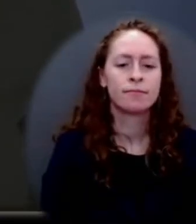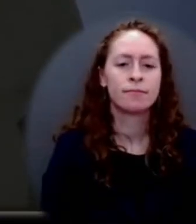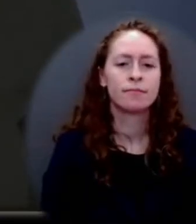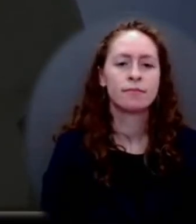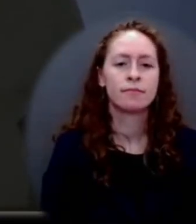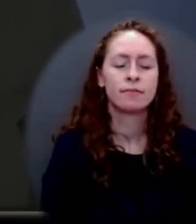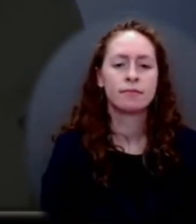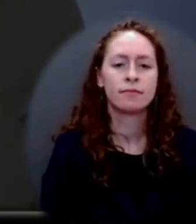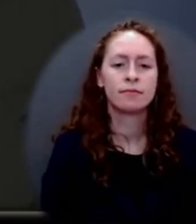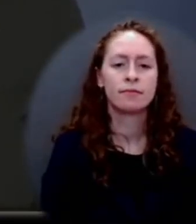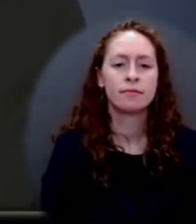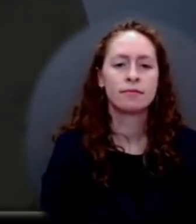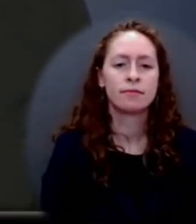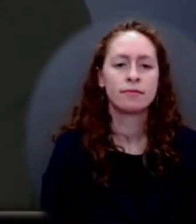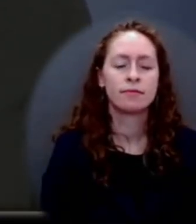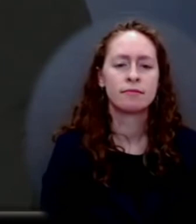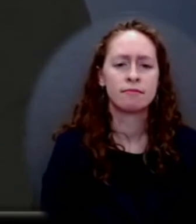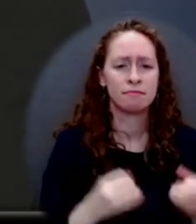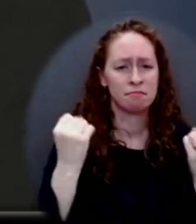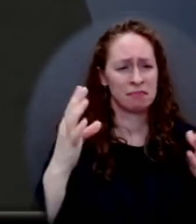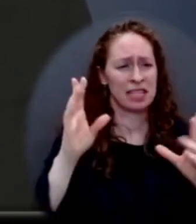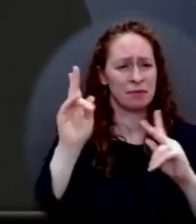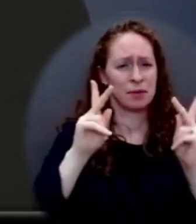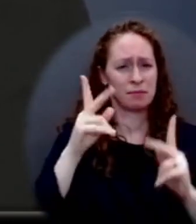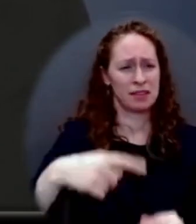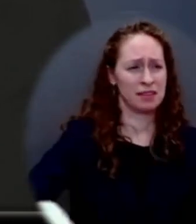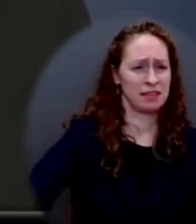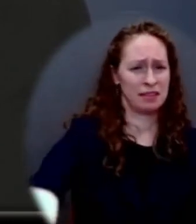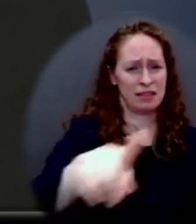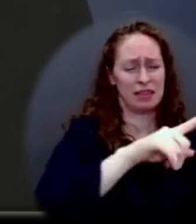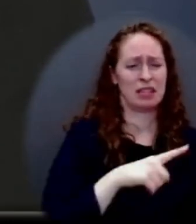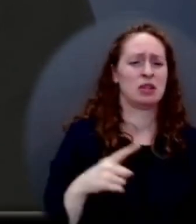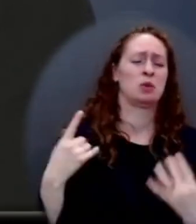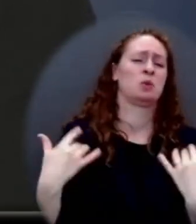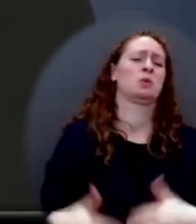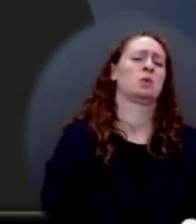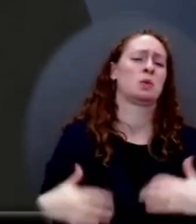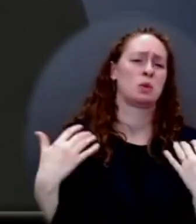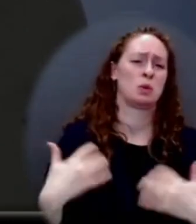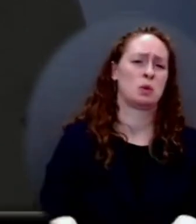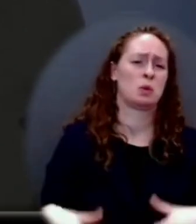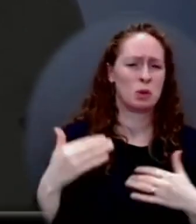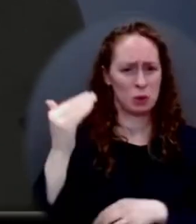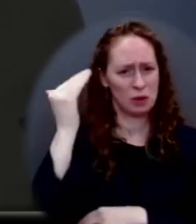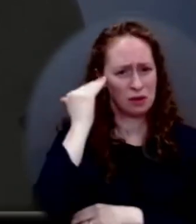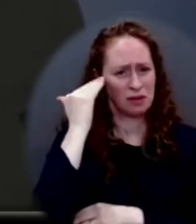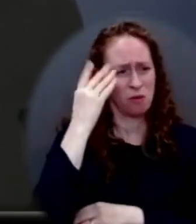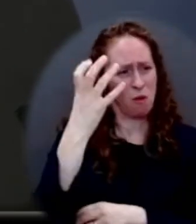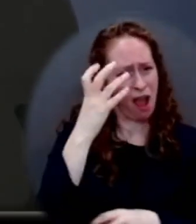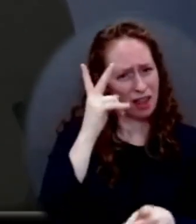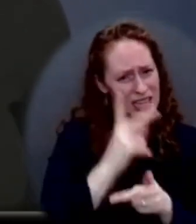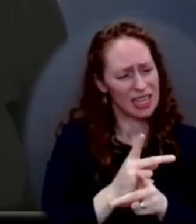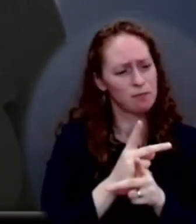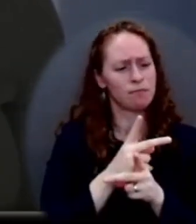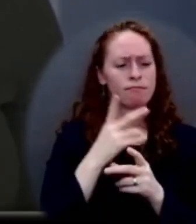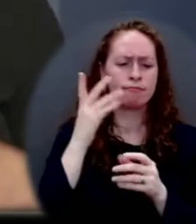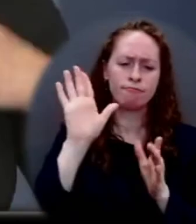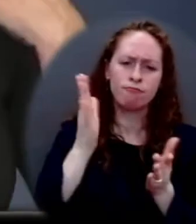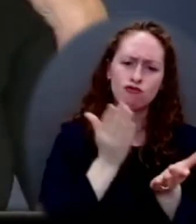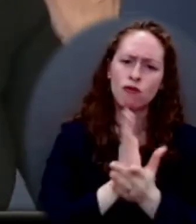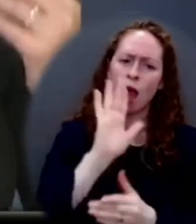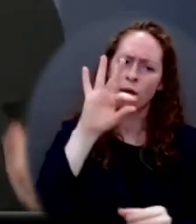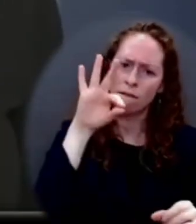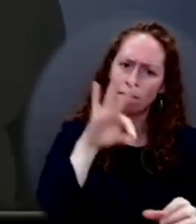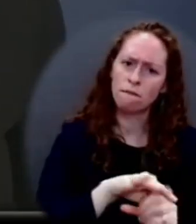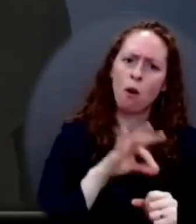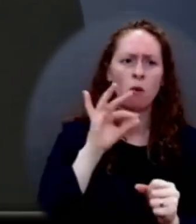the American public came out in record numbers last November and participated in our democracy. And we shouldn't underestimate the role of the